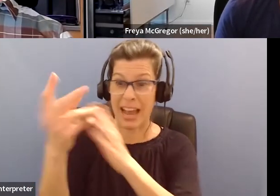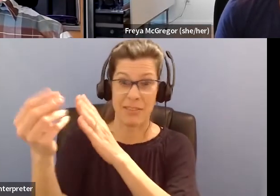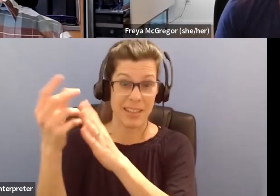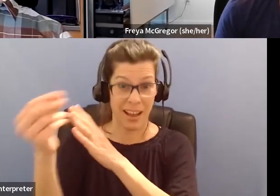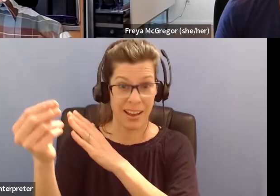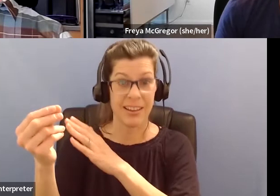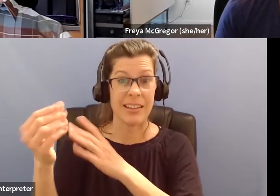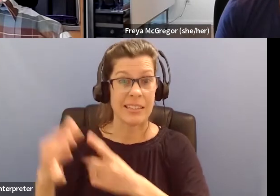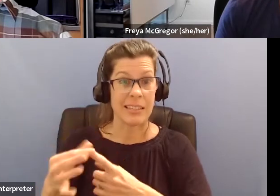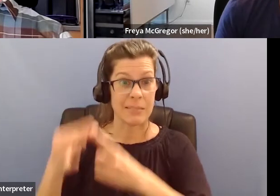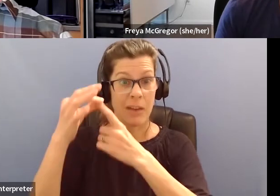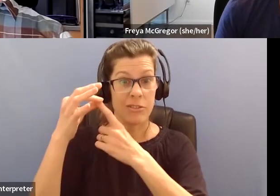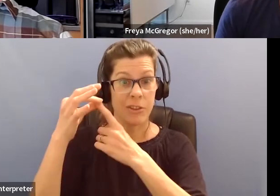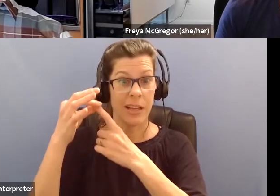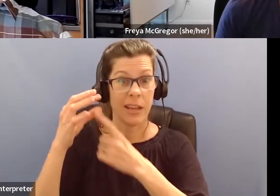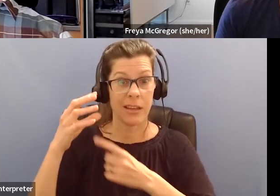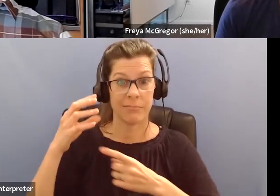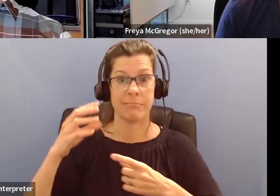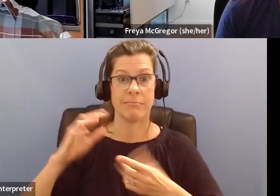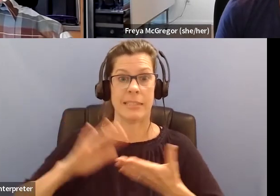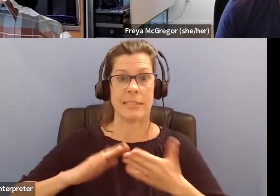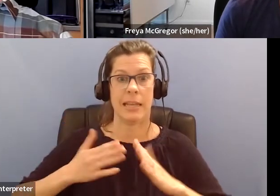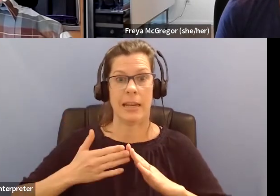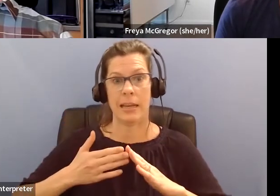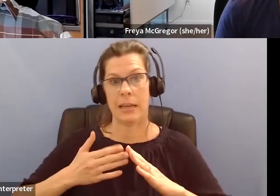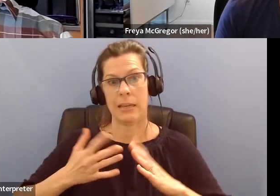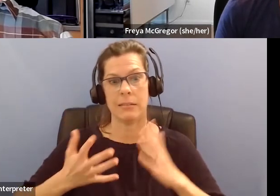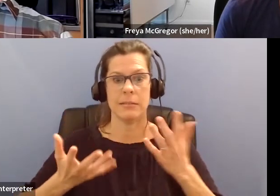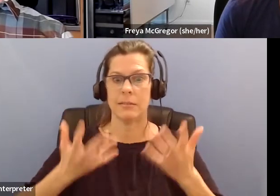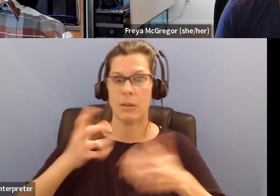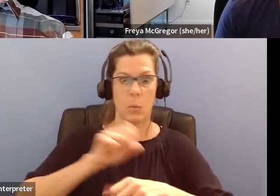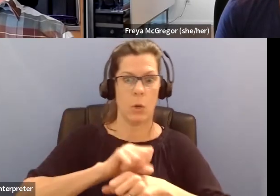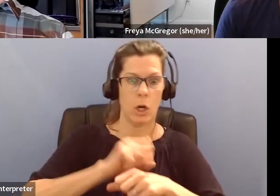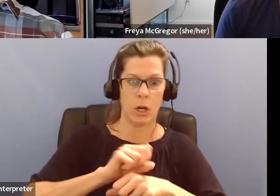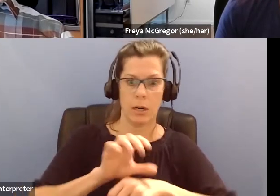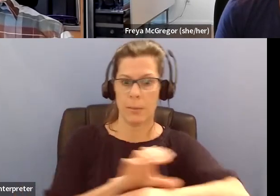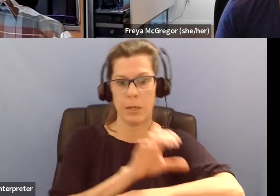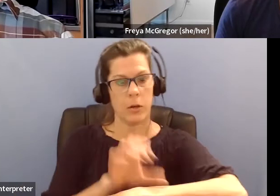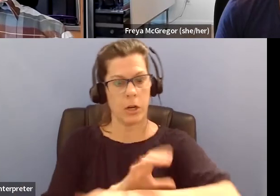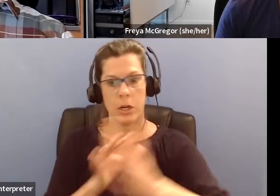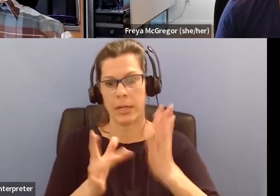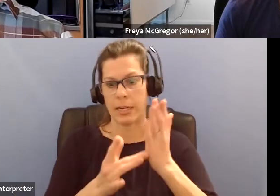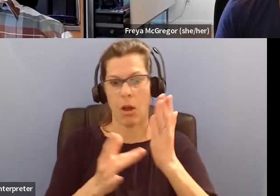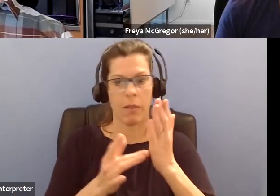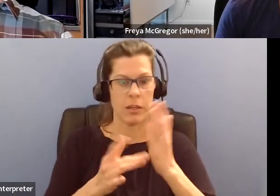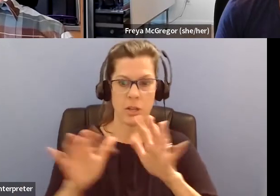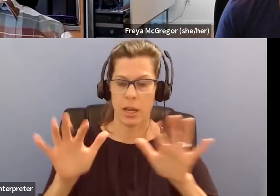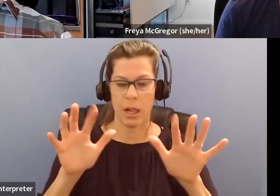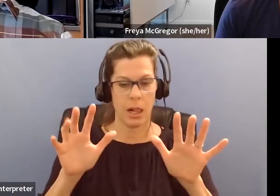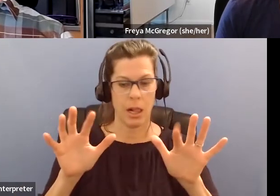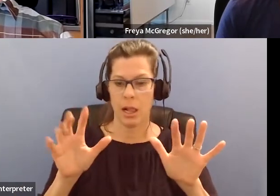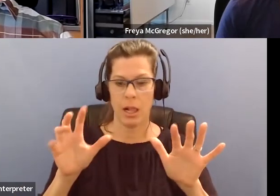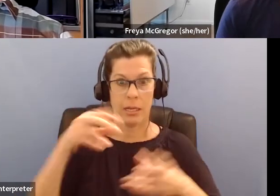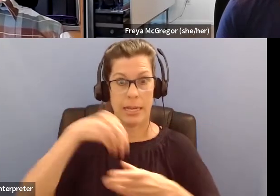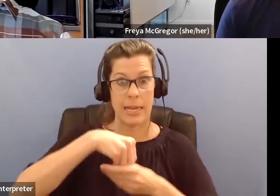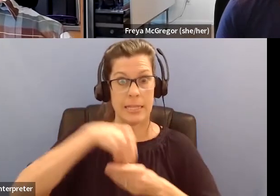the built environment, it is critical for me, and I think for everybody, but for me